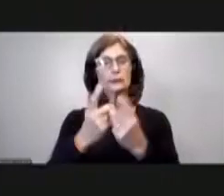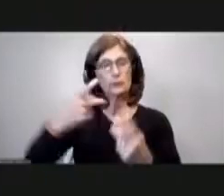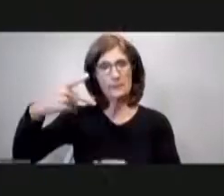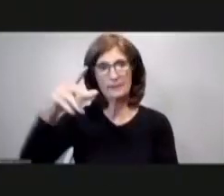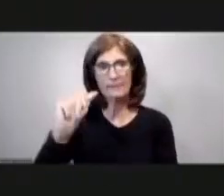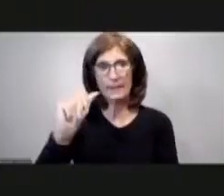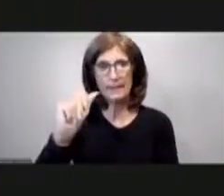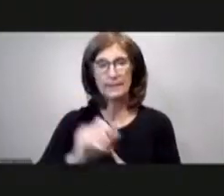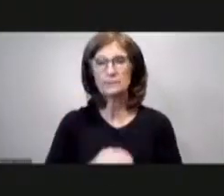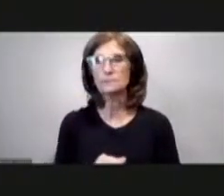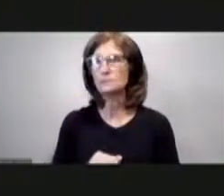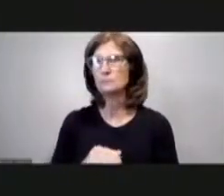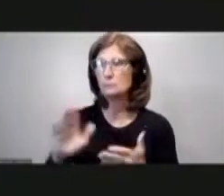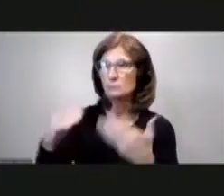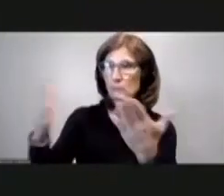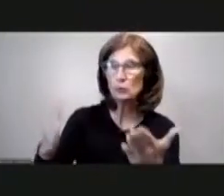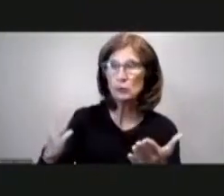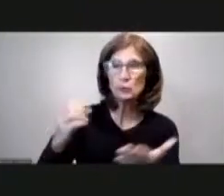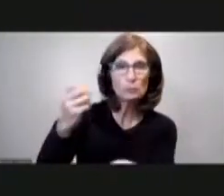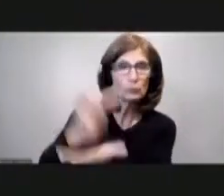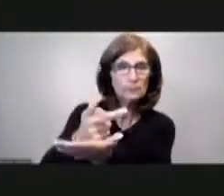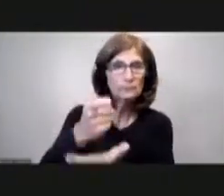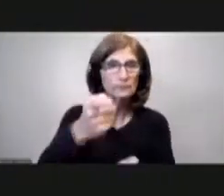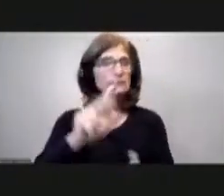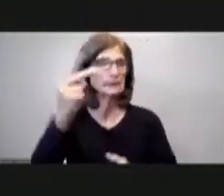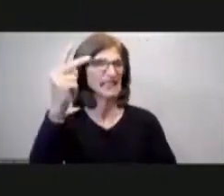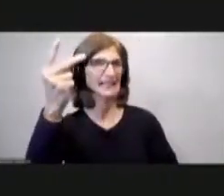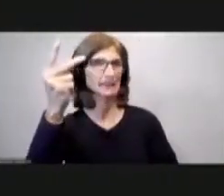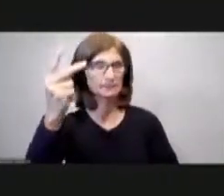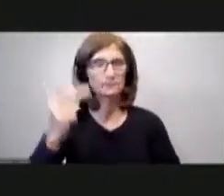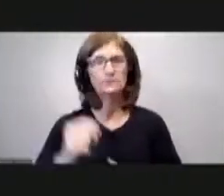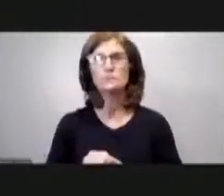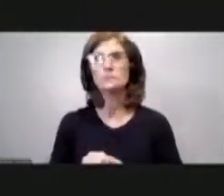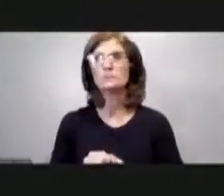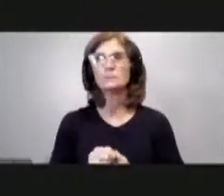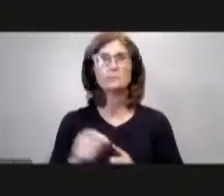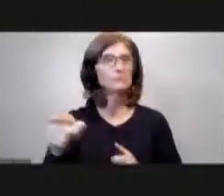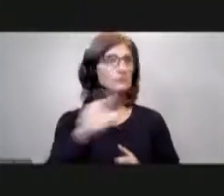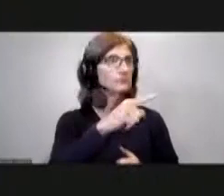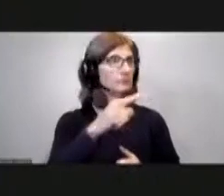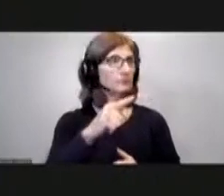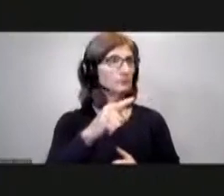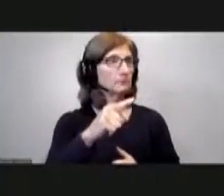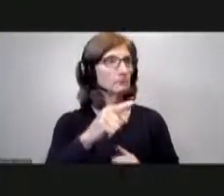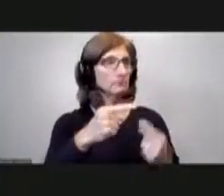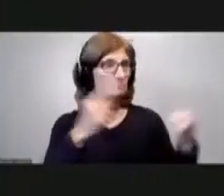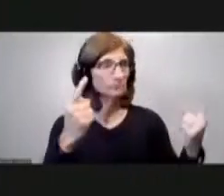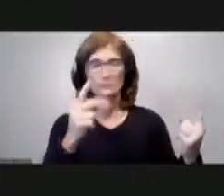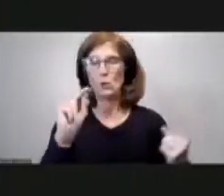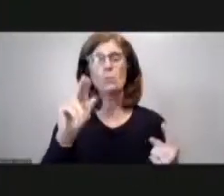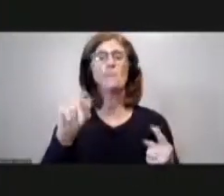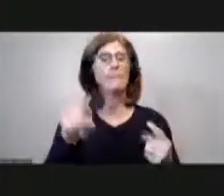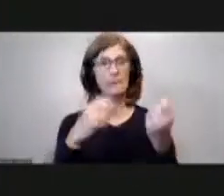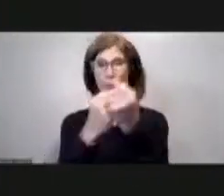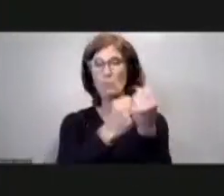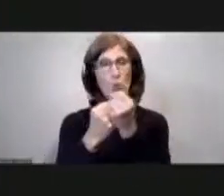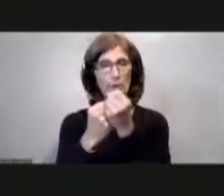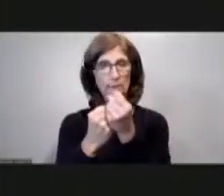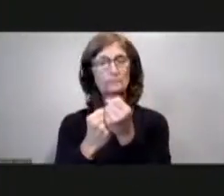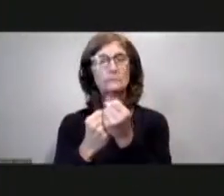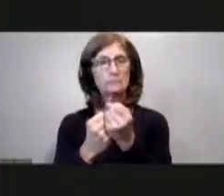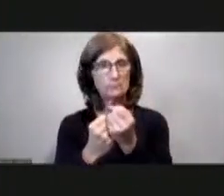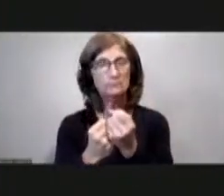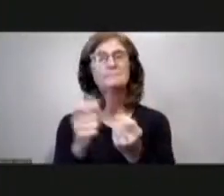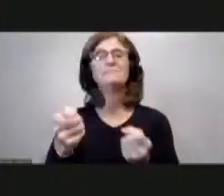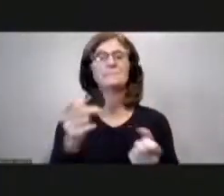motion to approve second discussion seeing none all those in favor of favor say aye aye aye